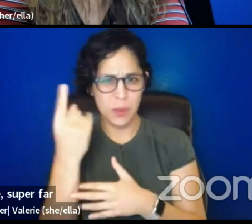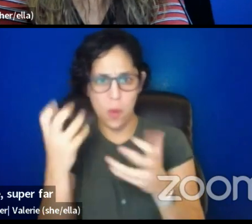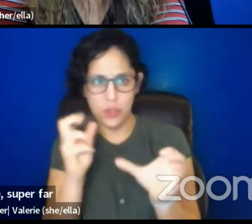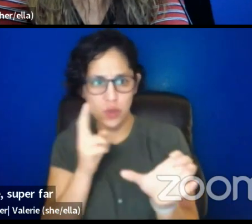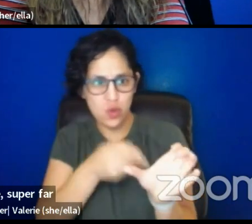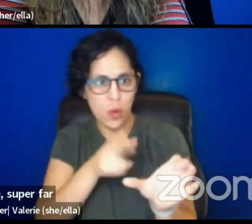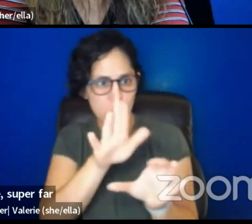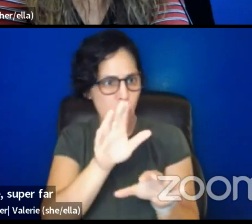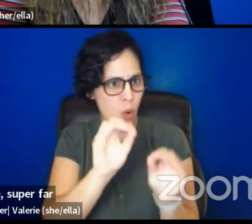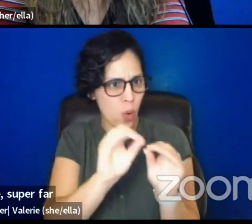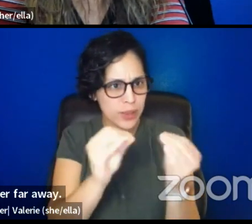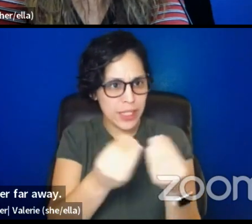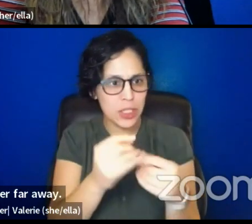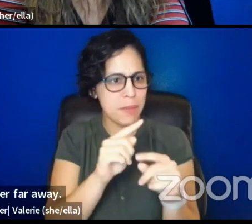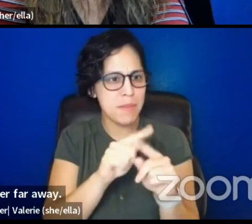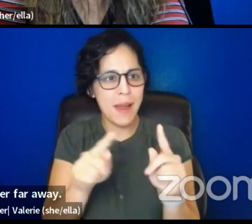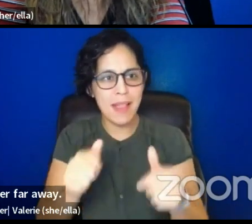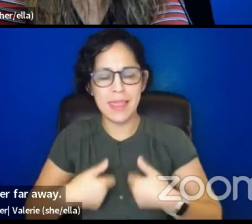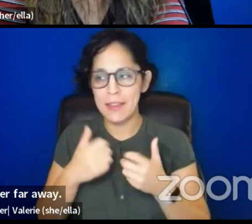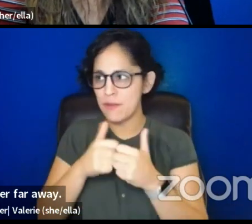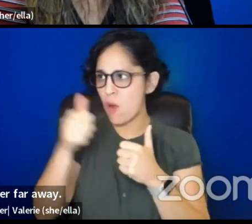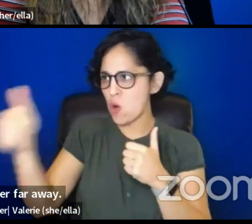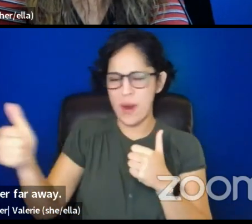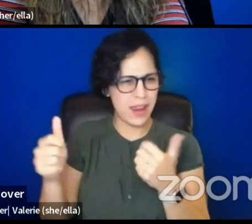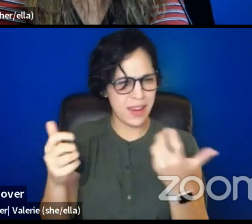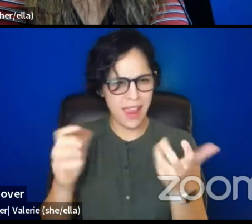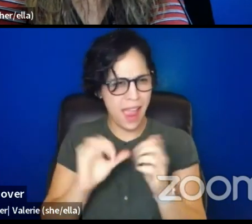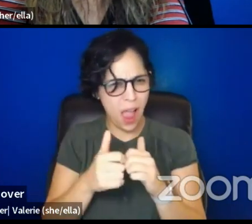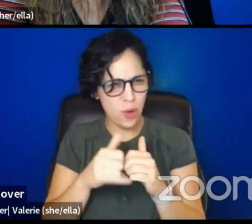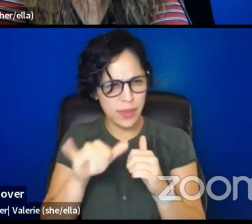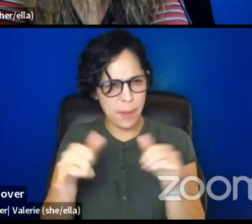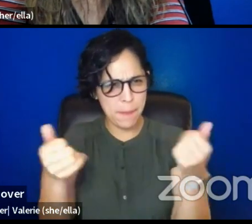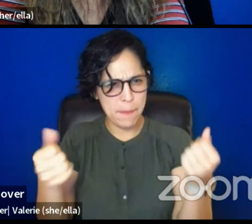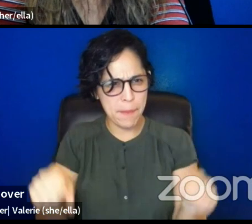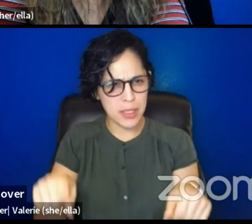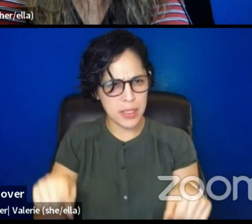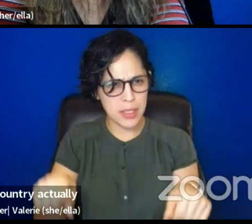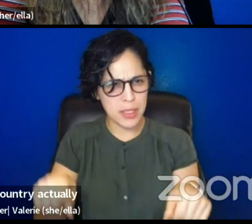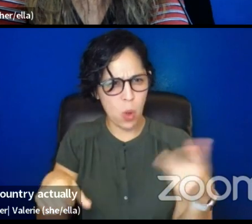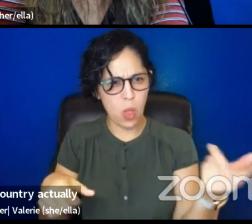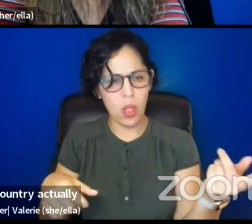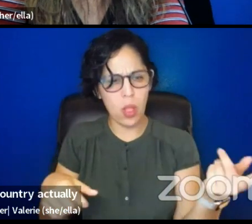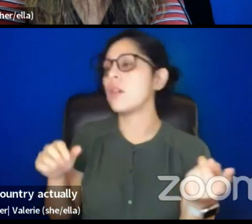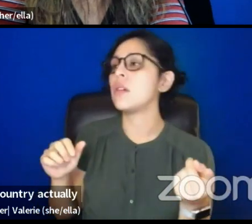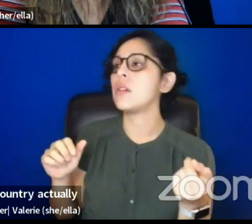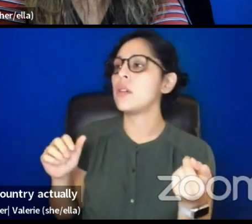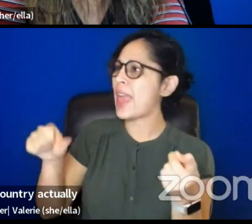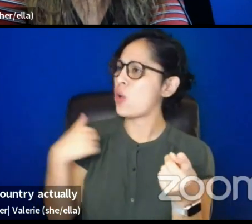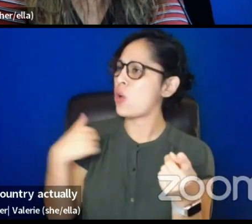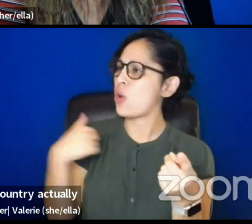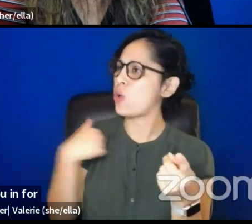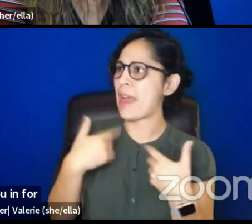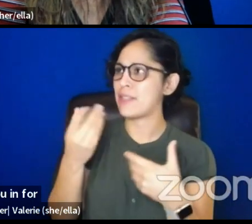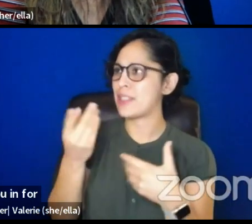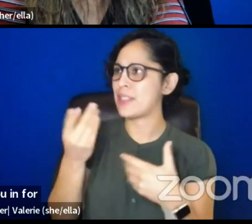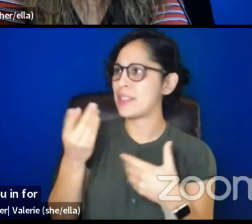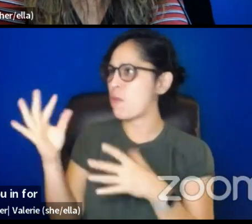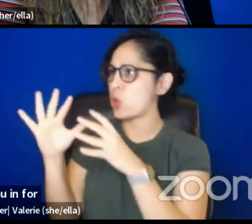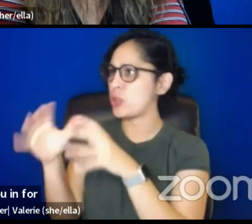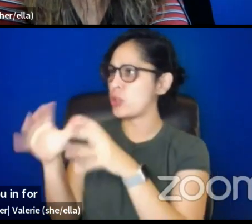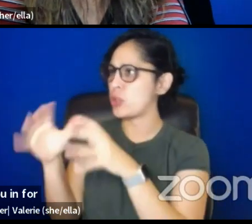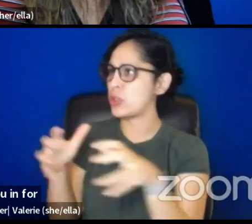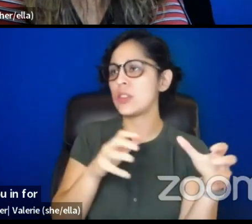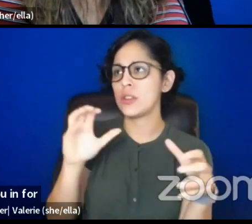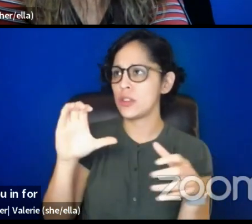Yeah. Yeah. We have chapters all over the country, actually. What part of California are you in? Fresno, California.